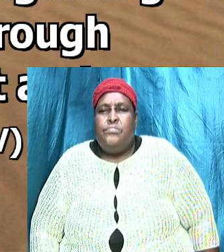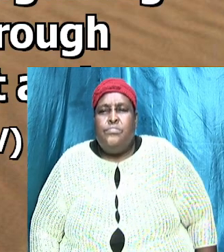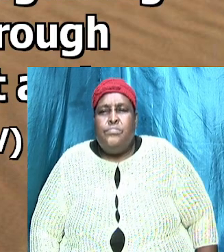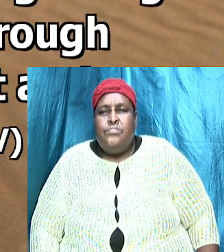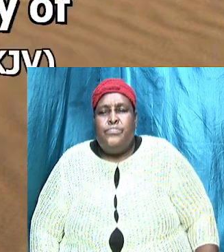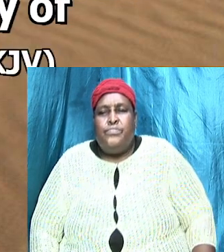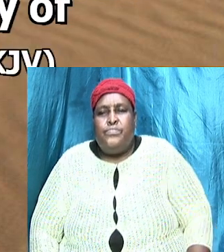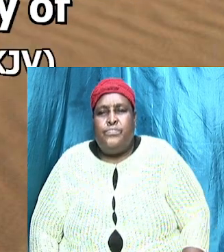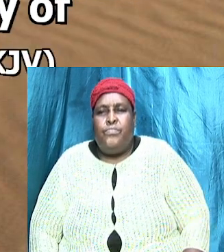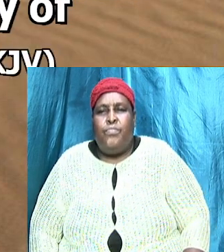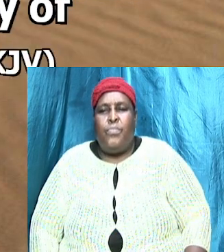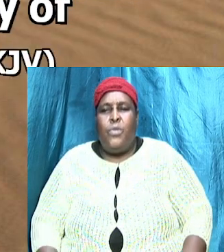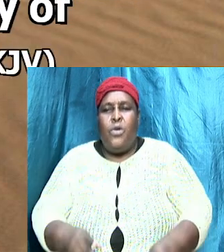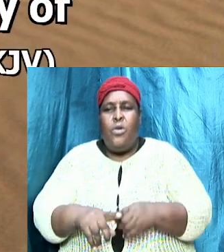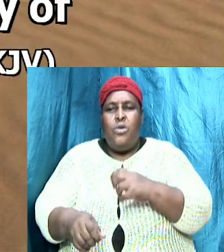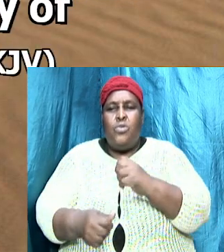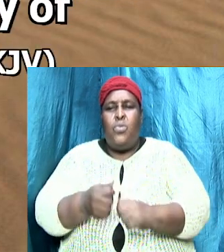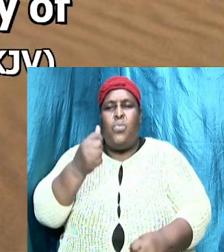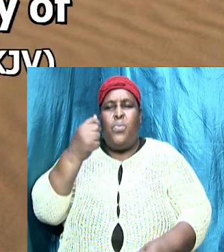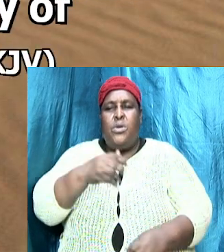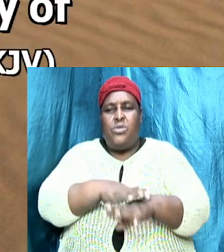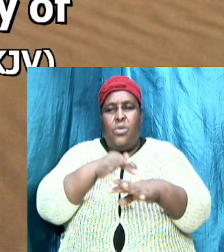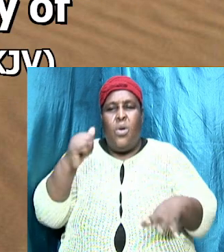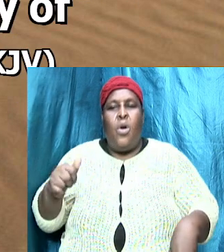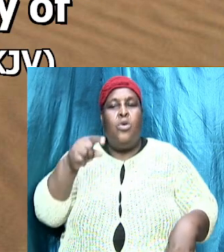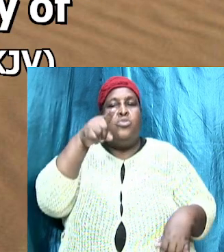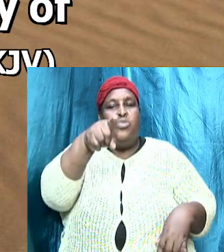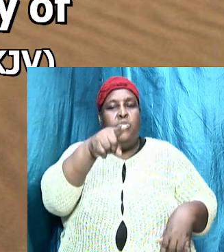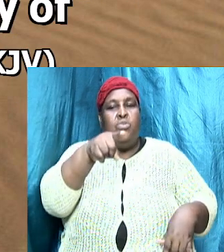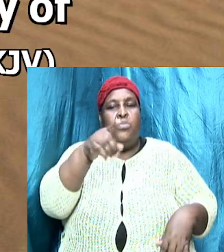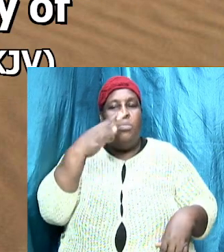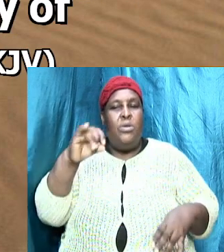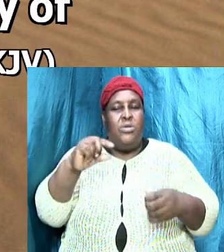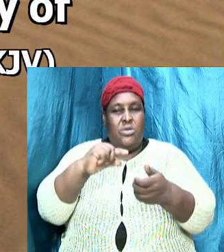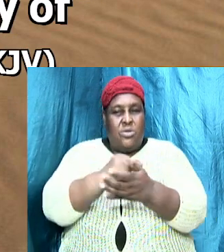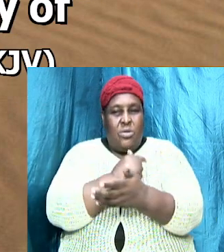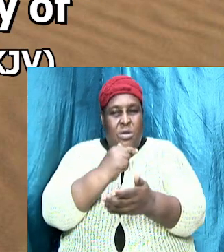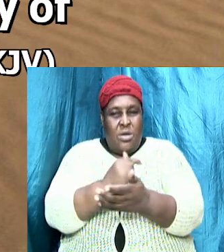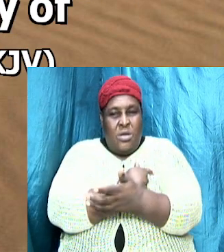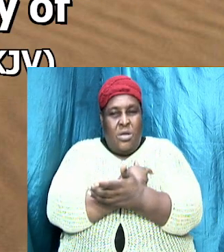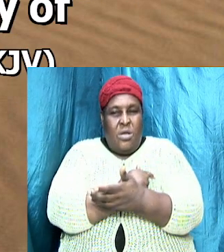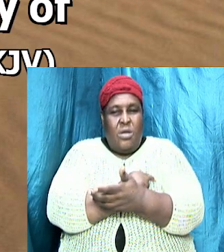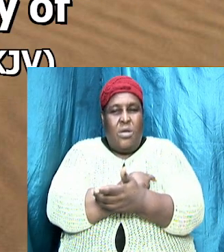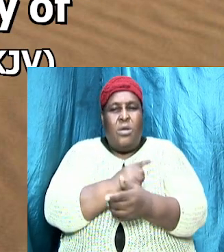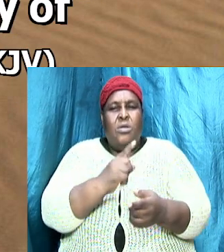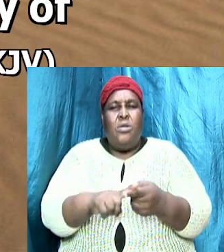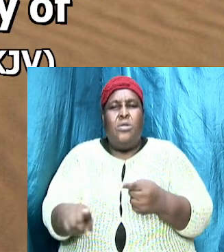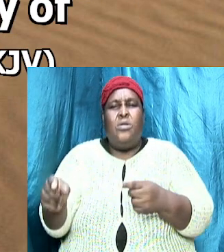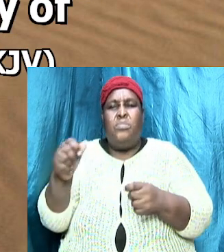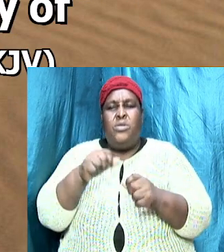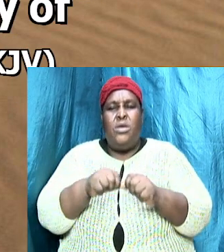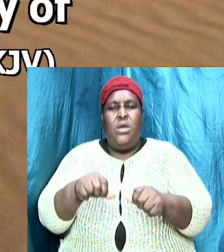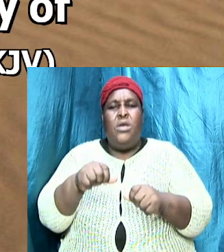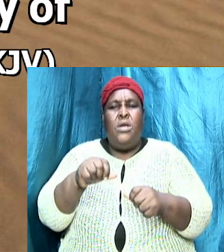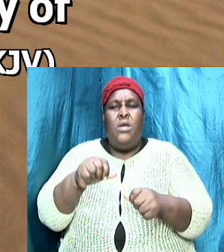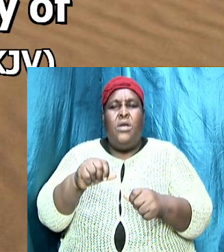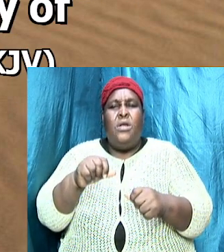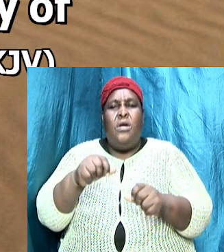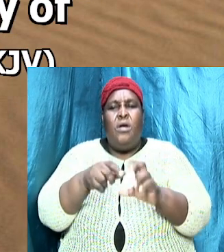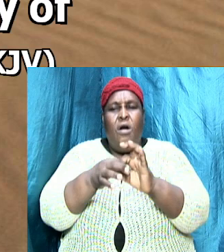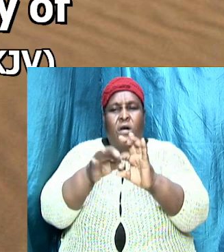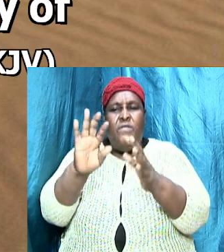to which he called you by our gospel to obtain